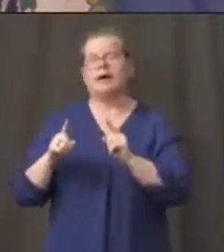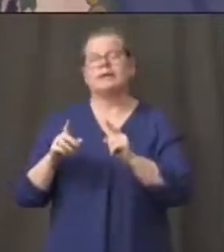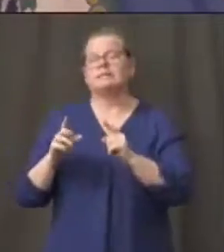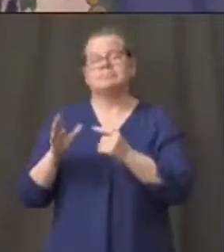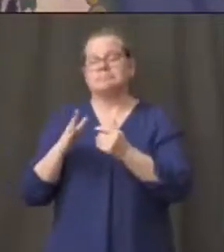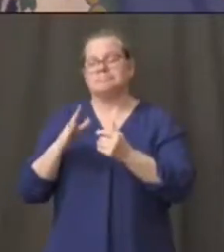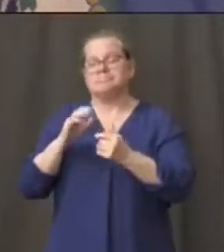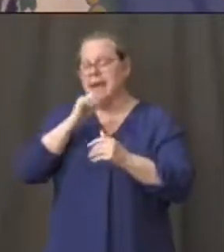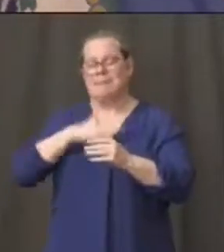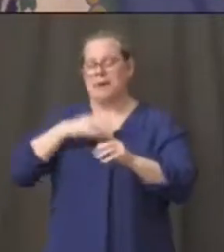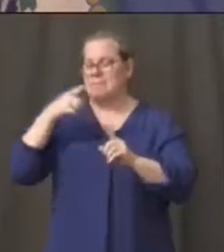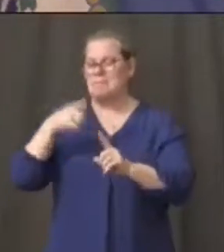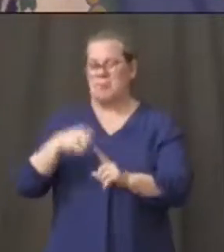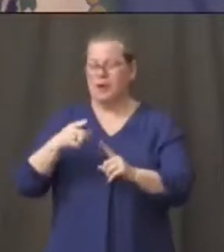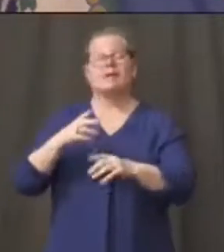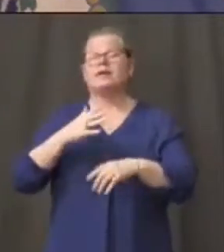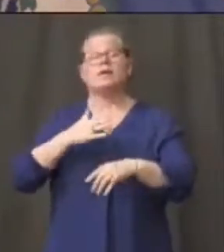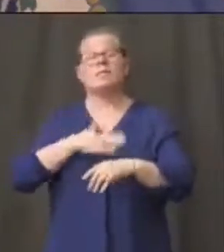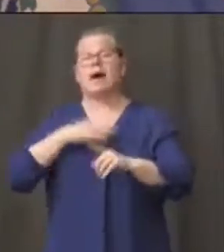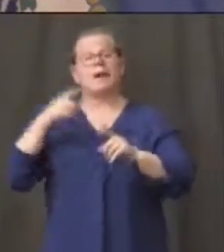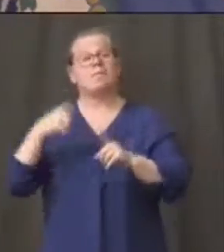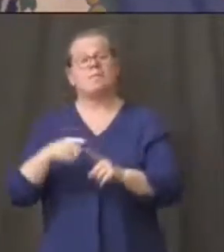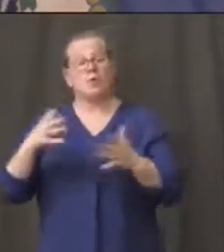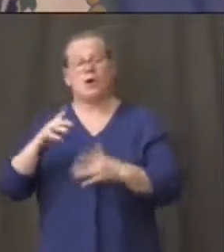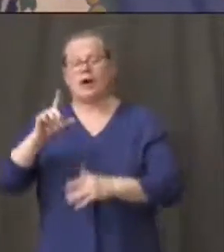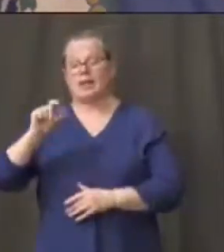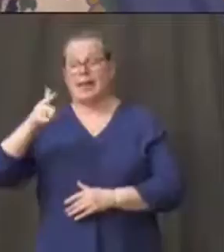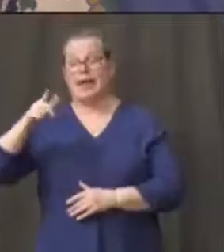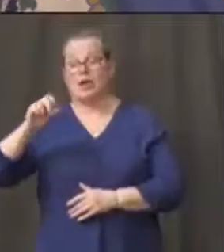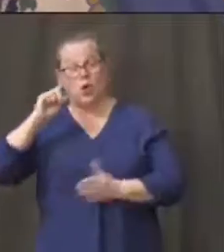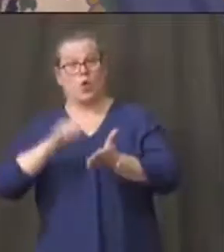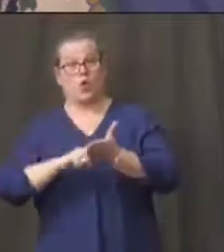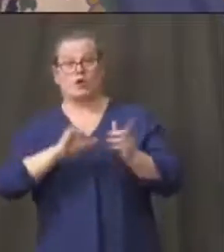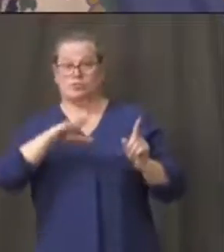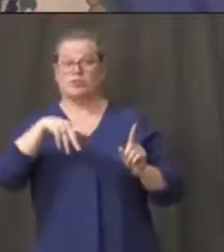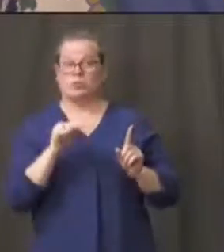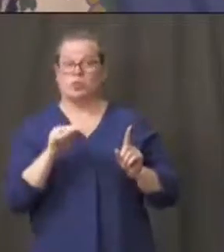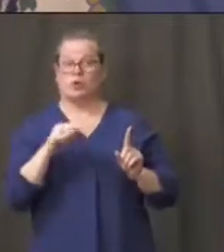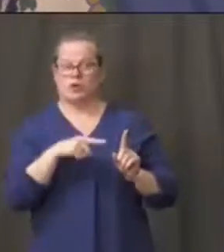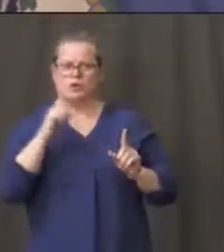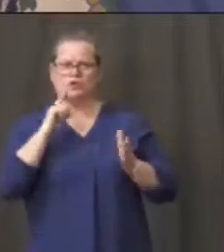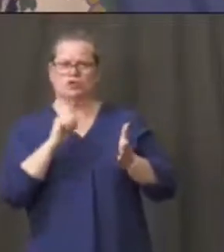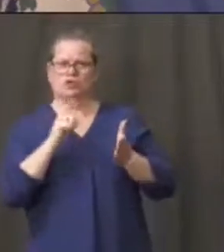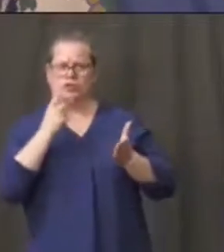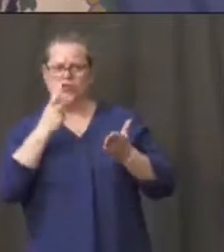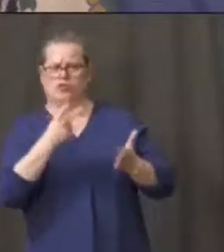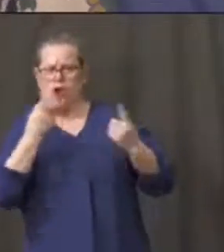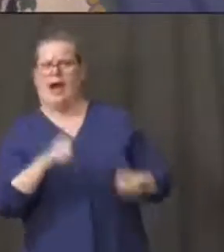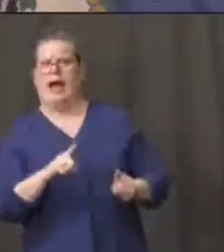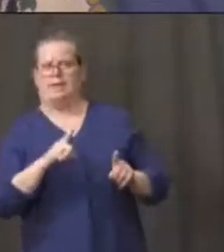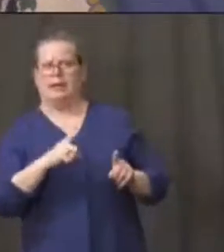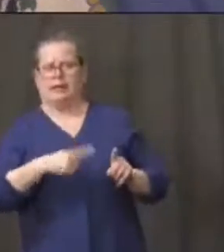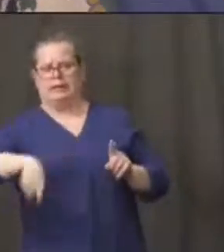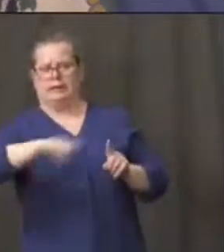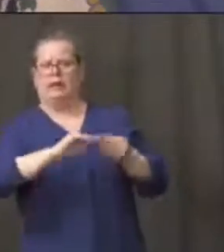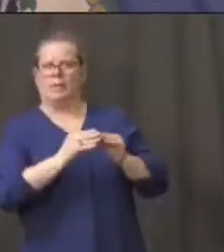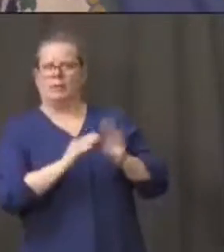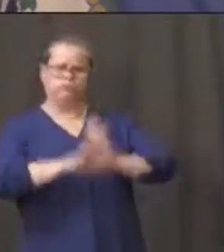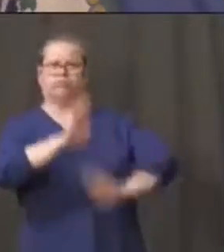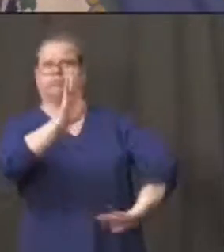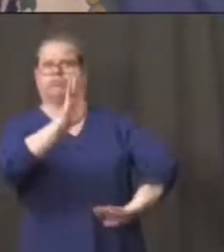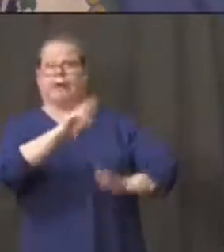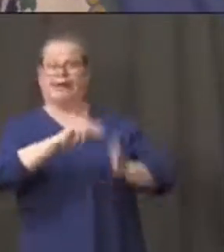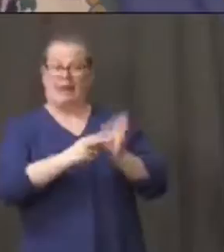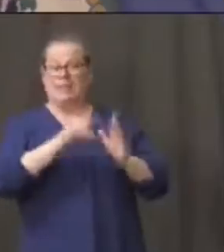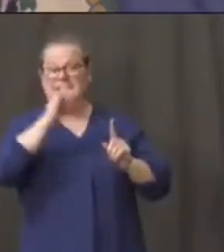that um lego took a look at a bridgeport and saw the spiking going there and kids are going to be probably spending at least another month at